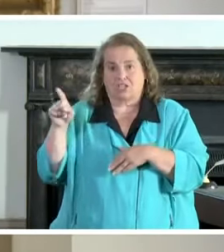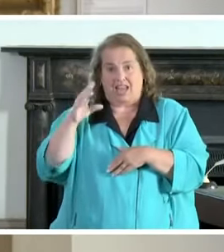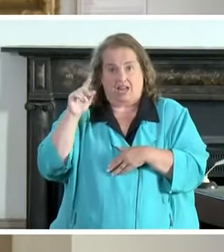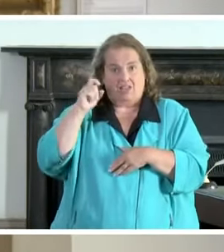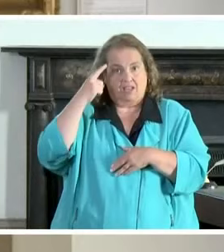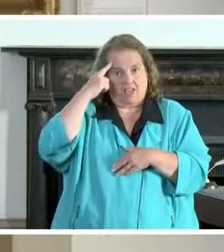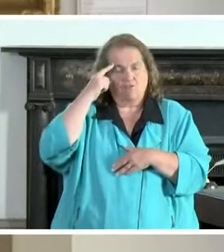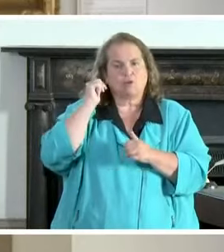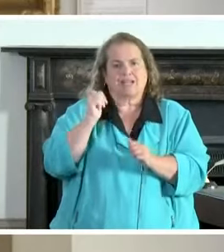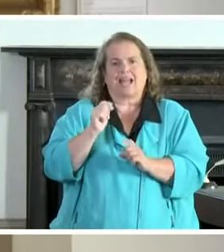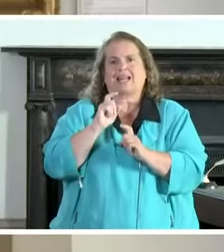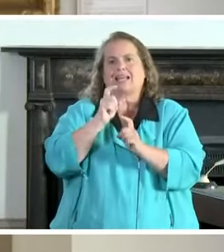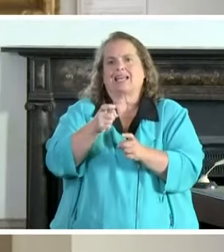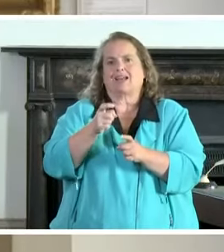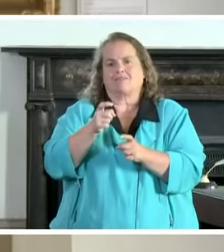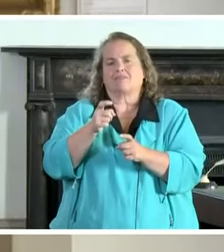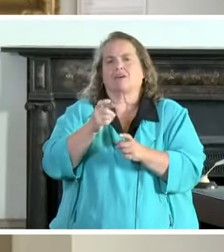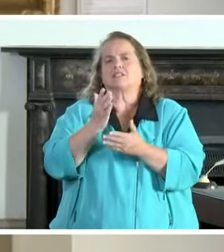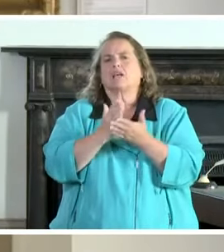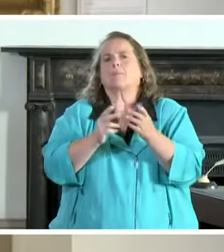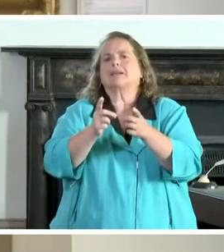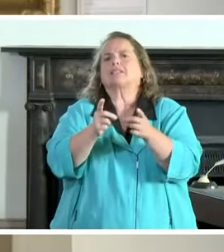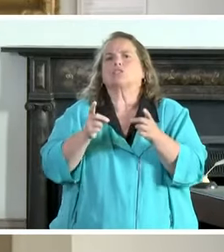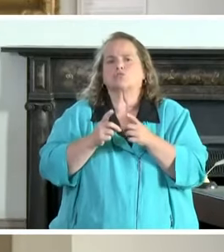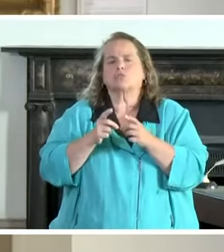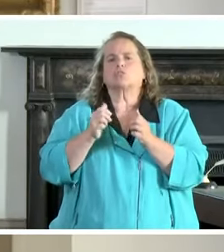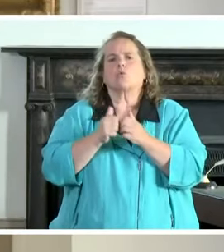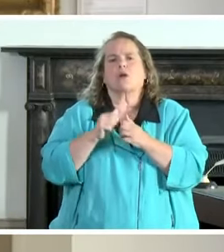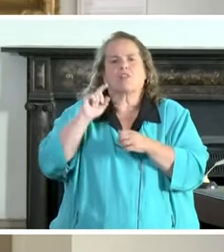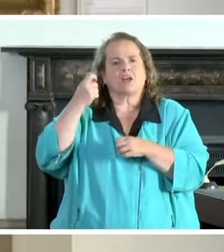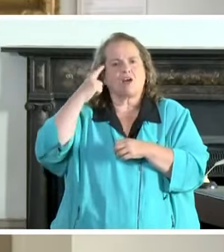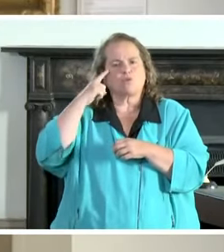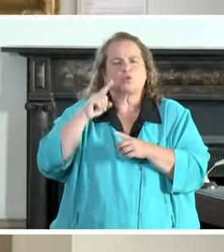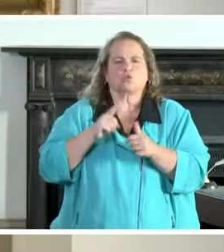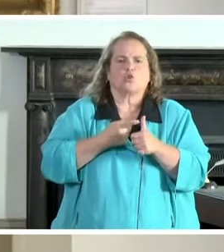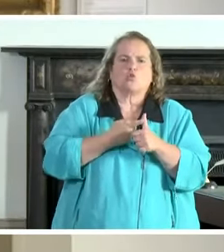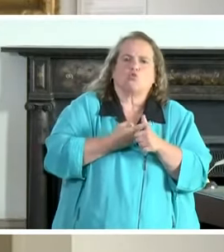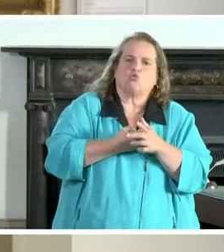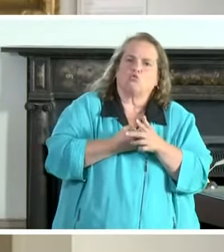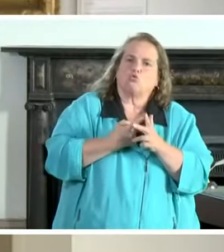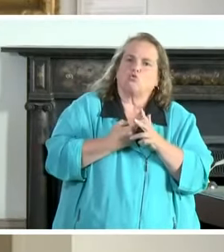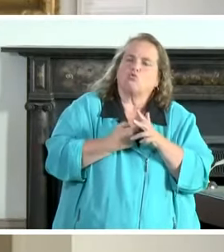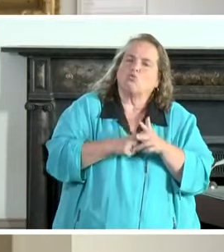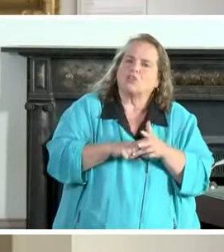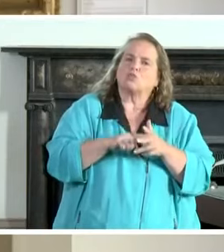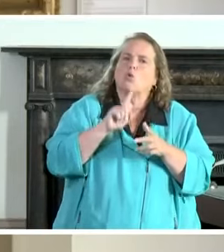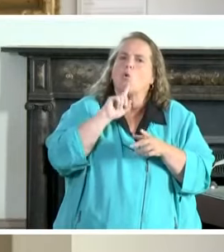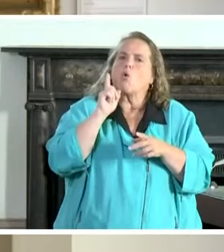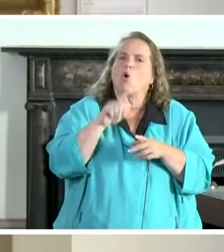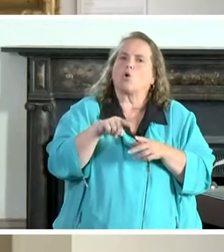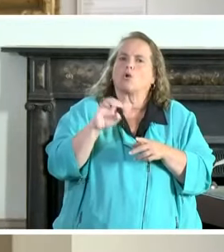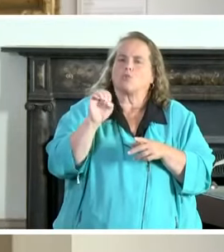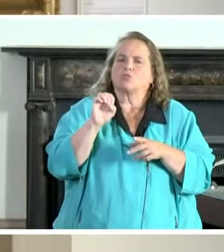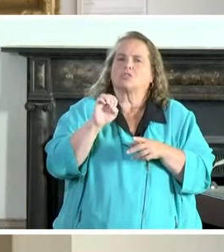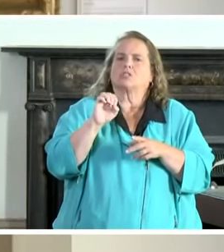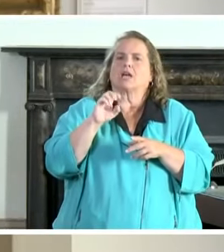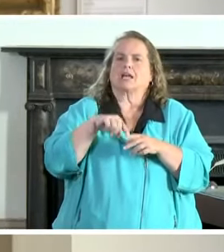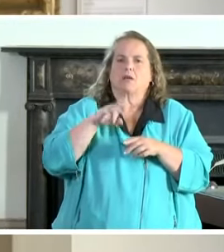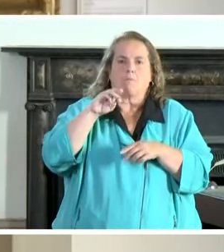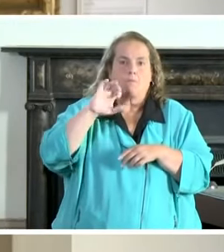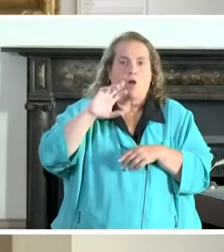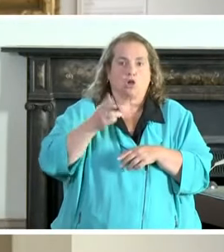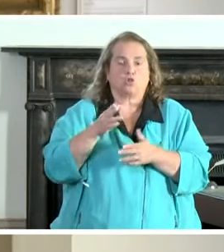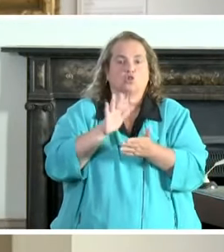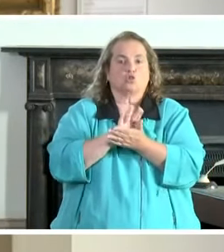districts using the governor's original emergency order issued in march and that's related to school funding and